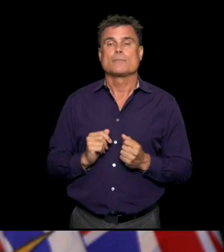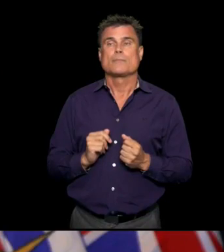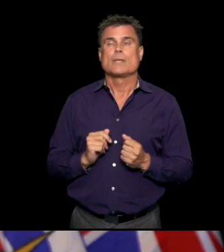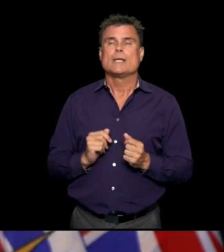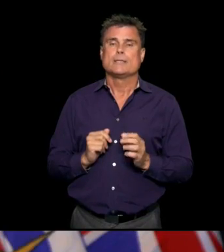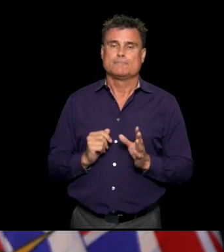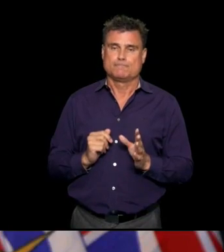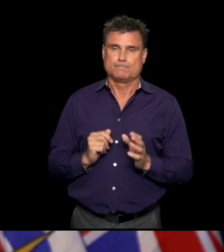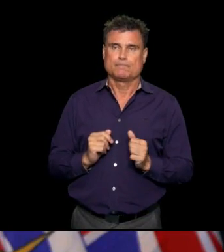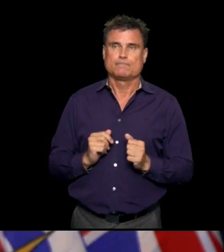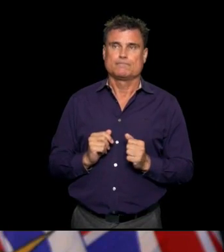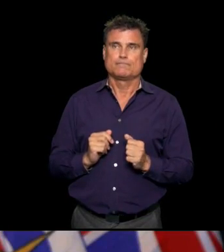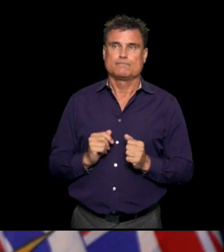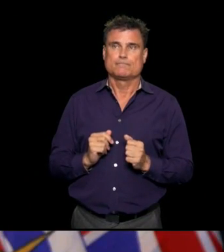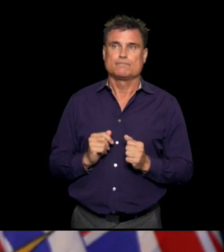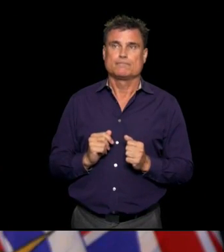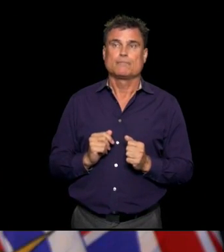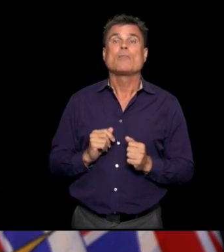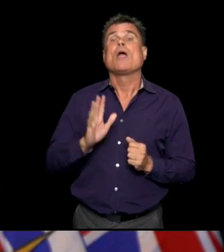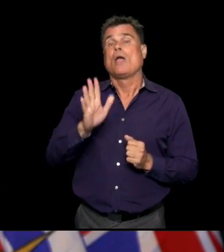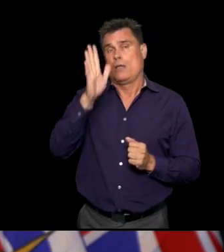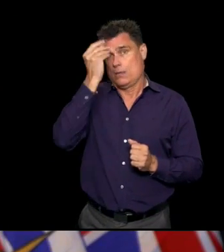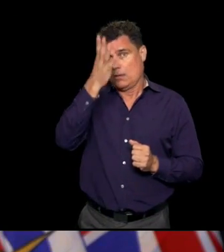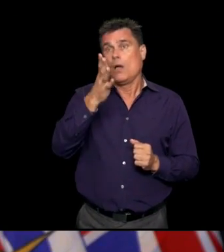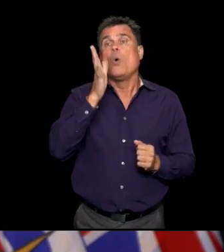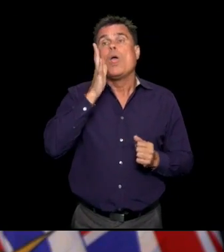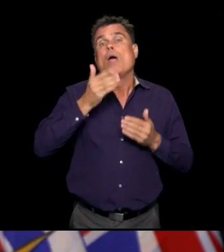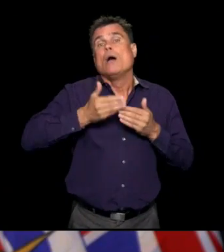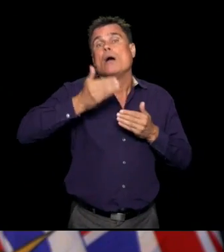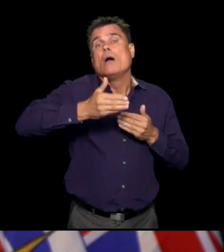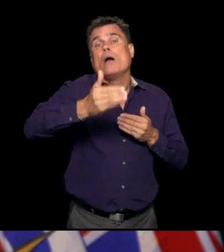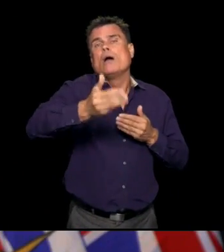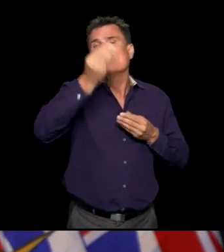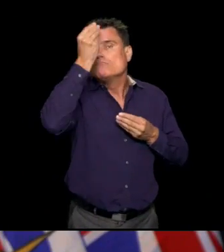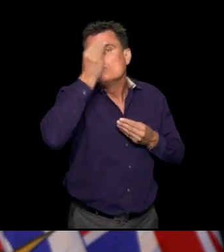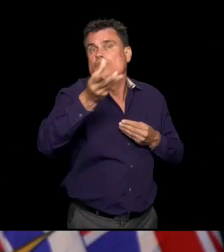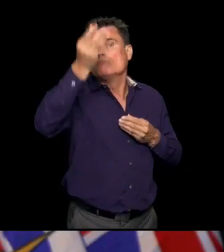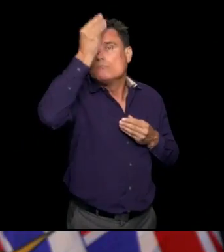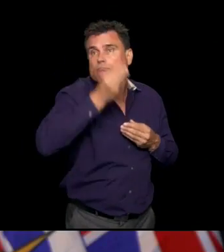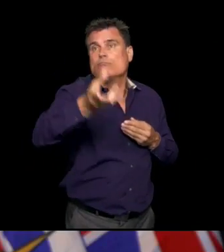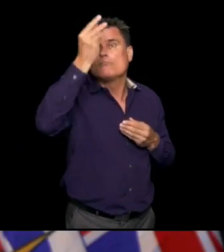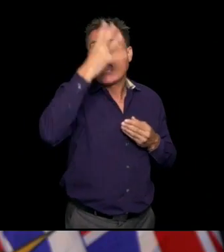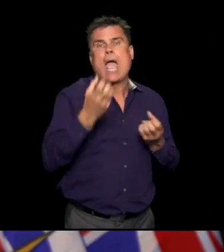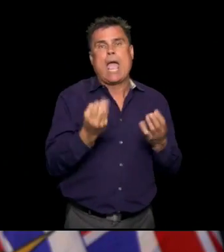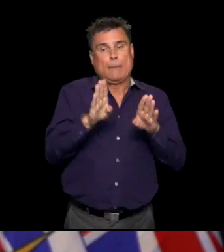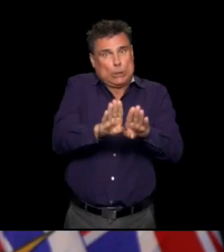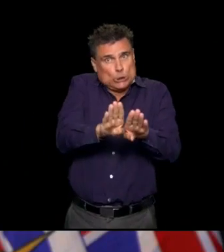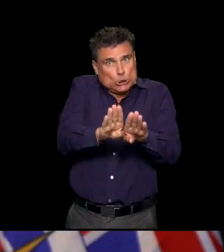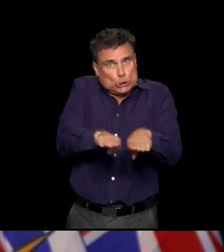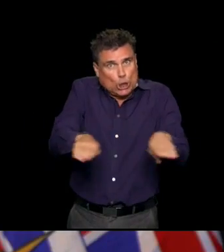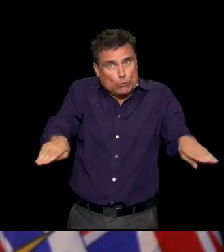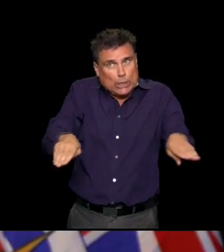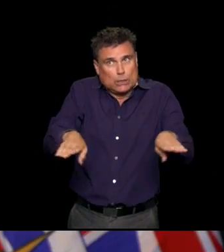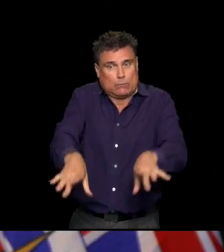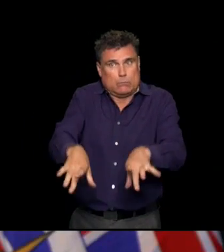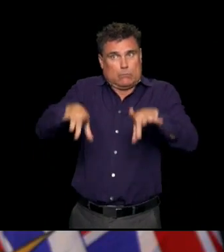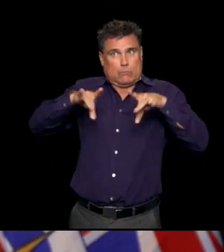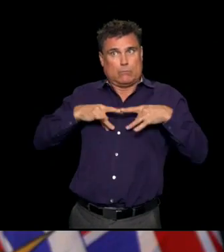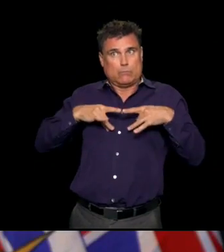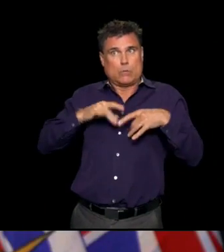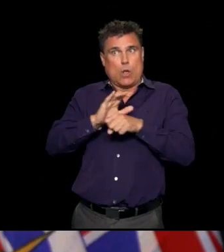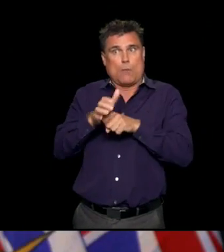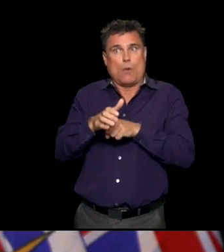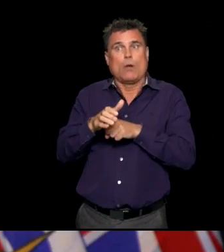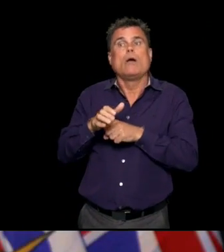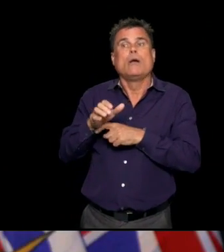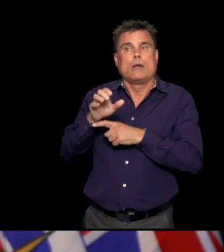time a number of suspect cases of what we've called MISC. And so that is the multi